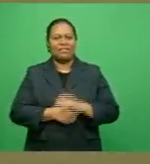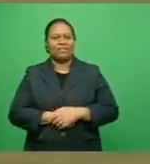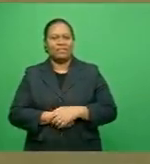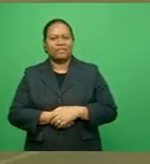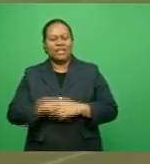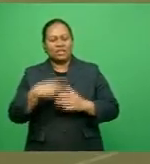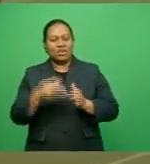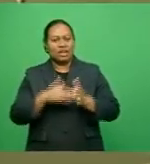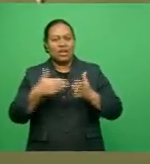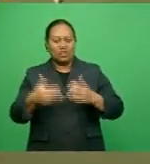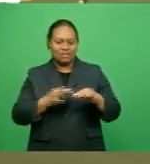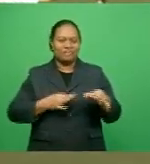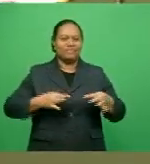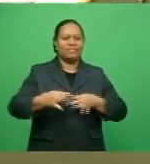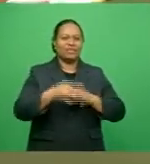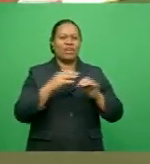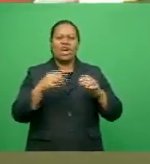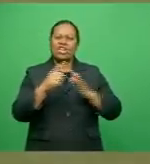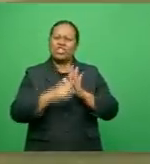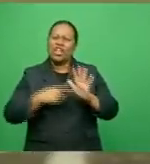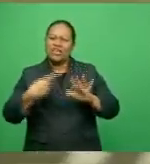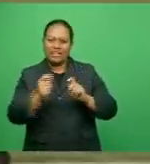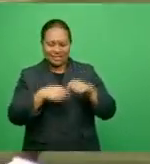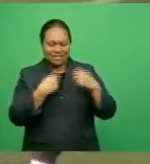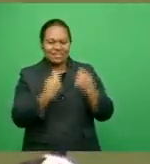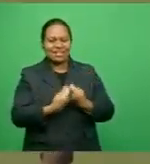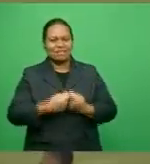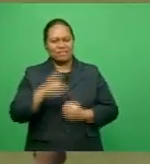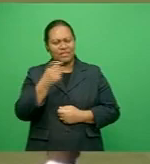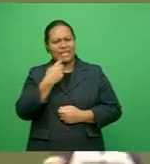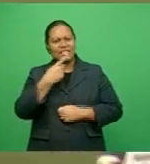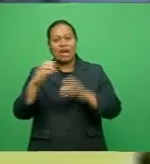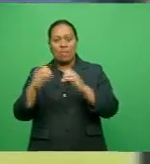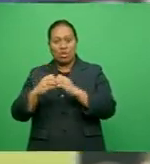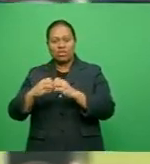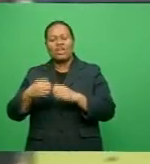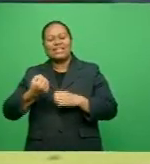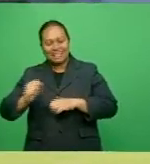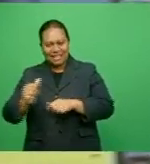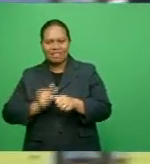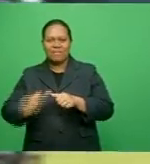at rover for Jerry to our esteem. However, he says Mbottito is still the best.